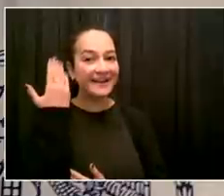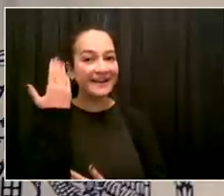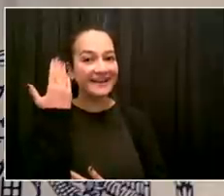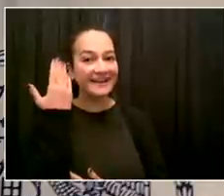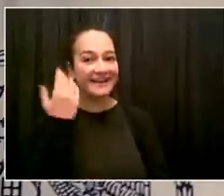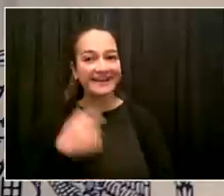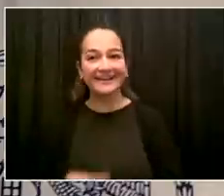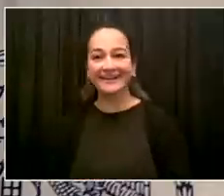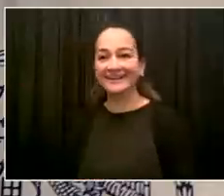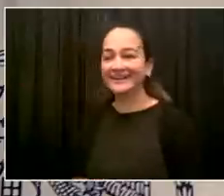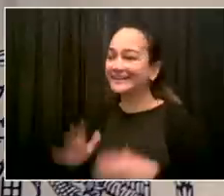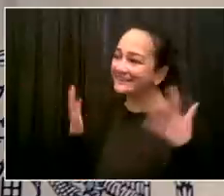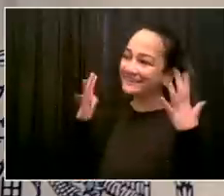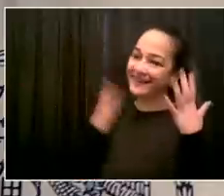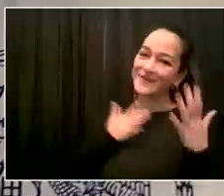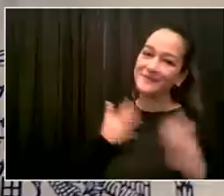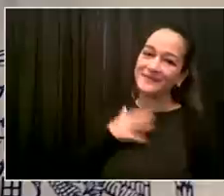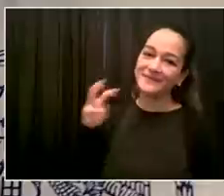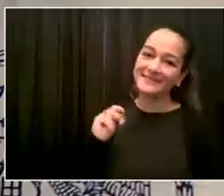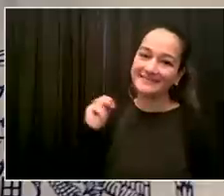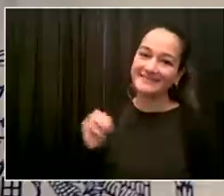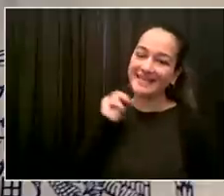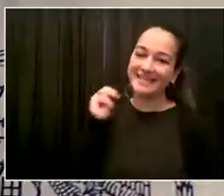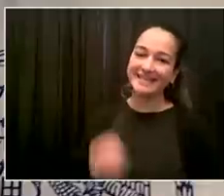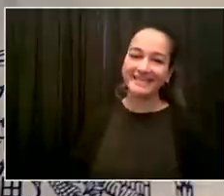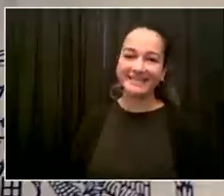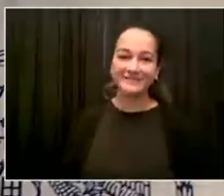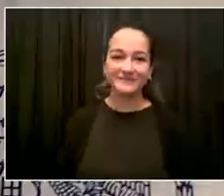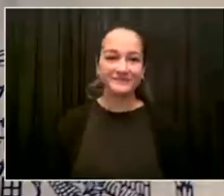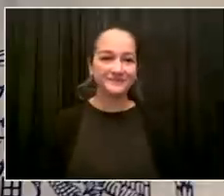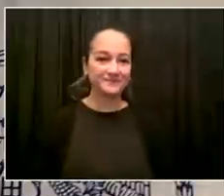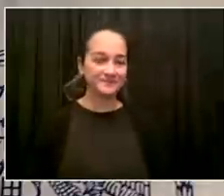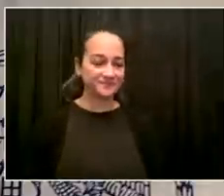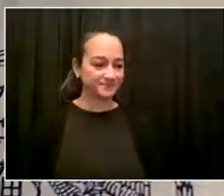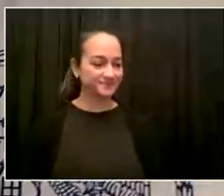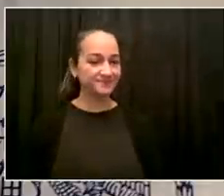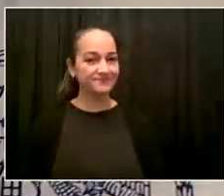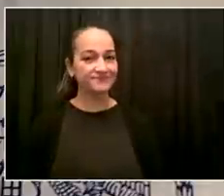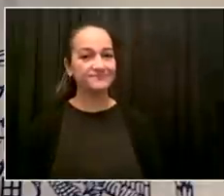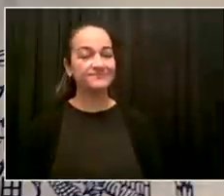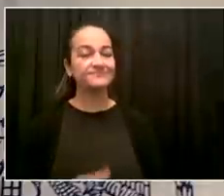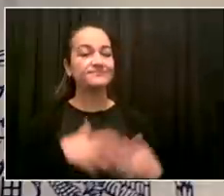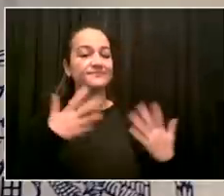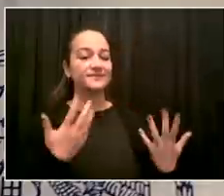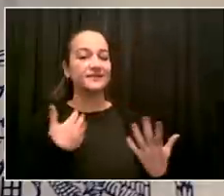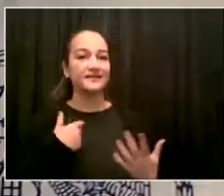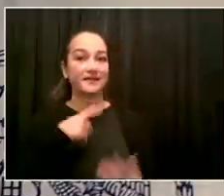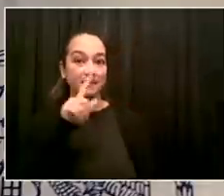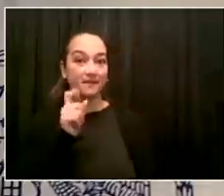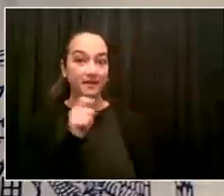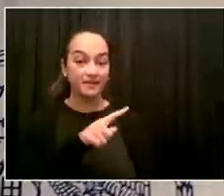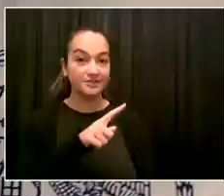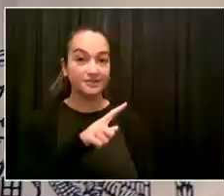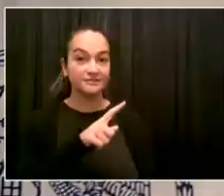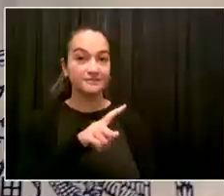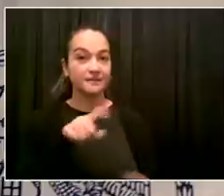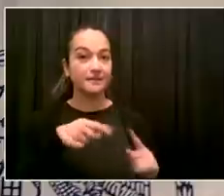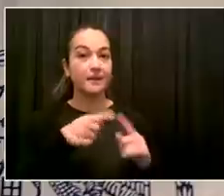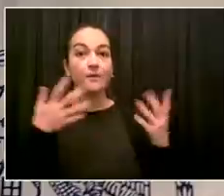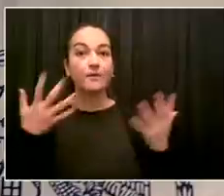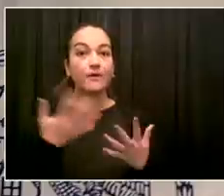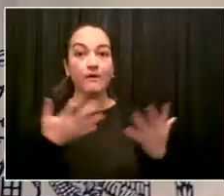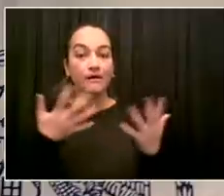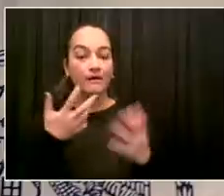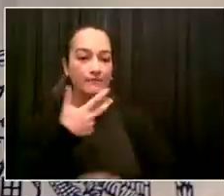With regard to the now-paused vaccine mandate for school employees, the